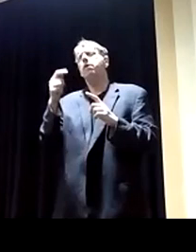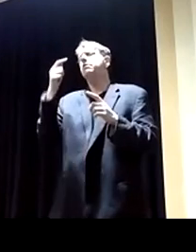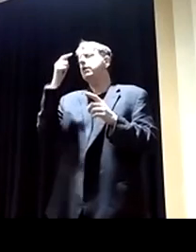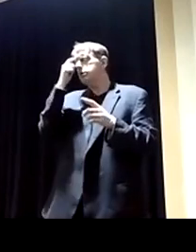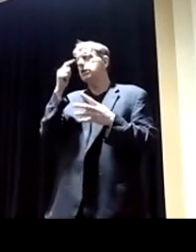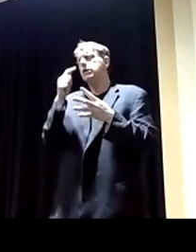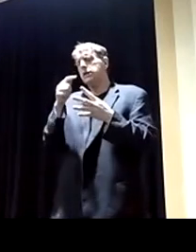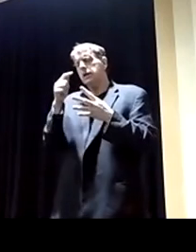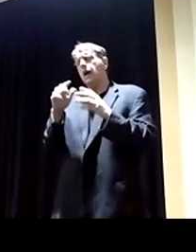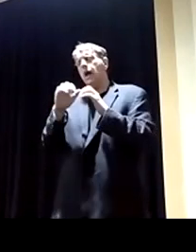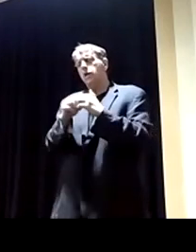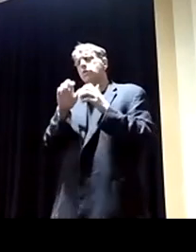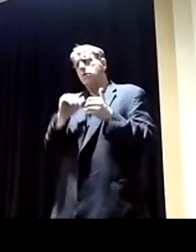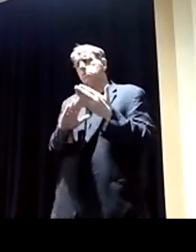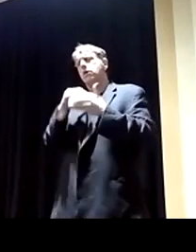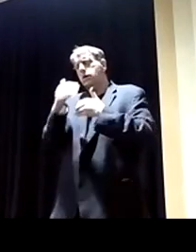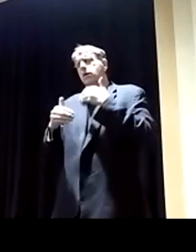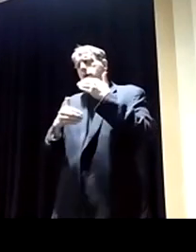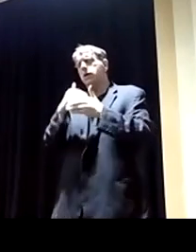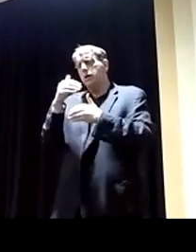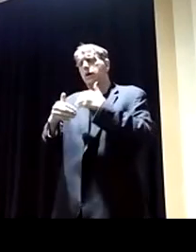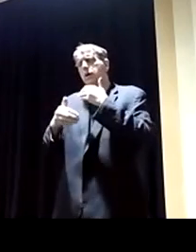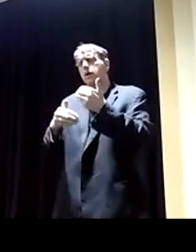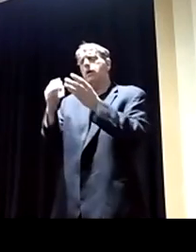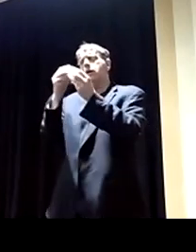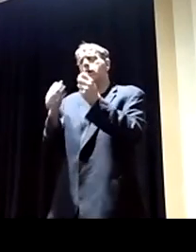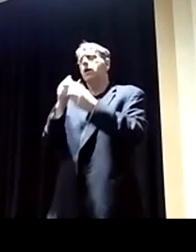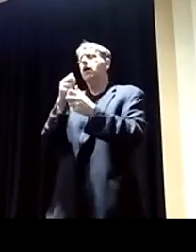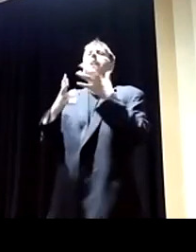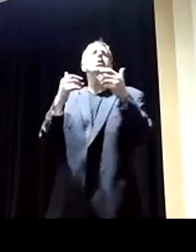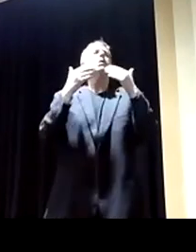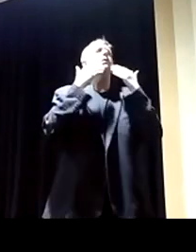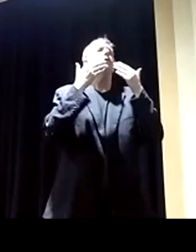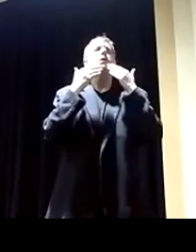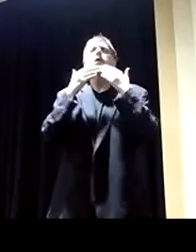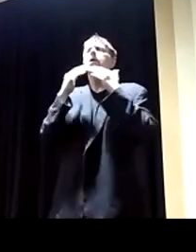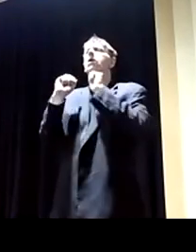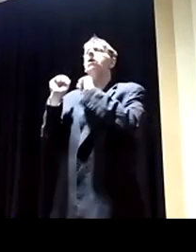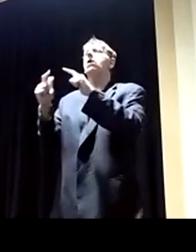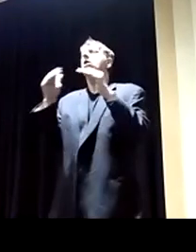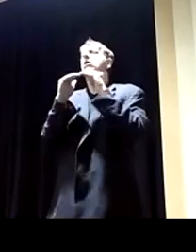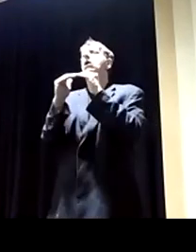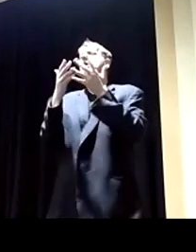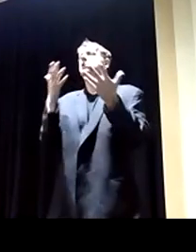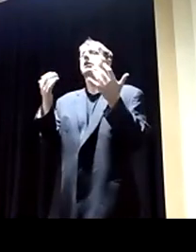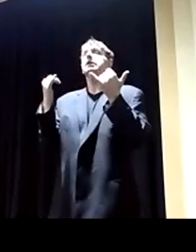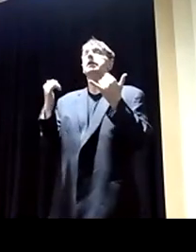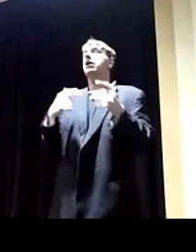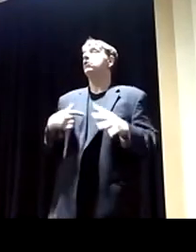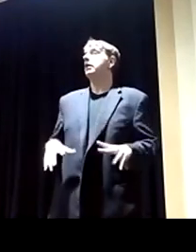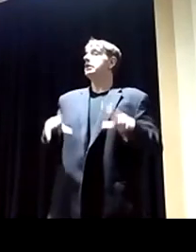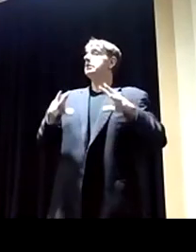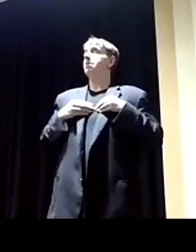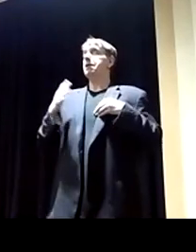with our approach in science. I want to compliment all my colleagues here today for adopting much of my platform.